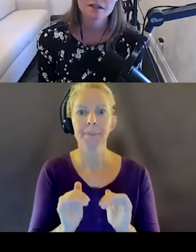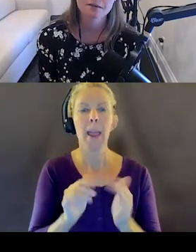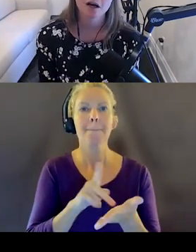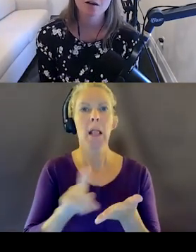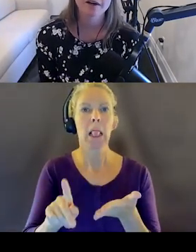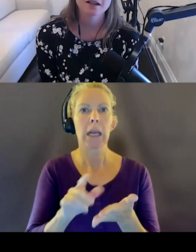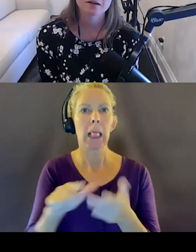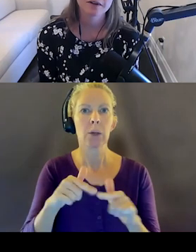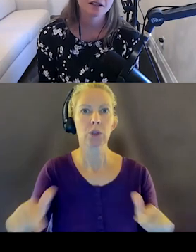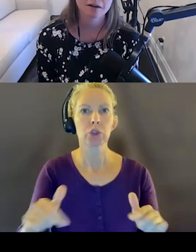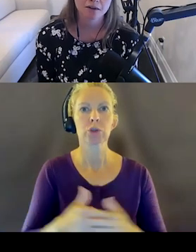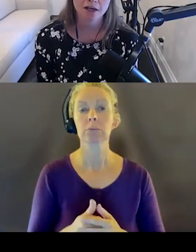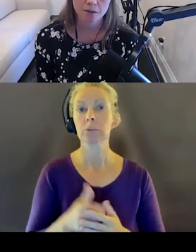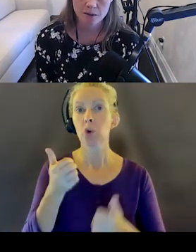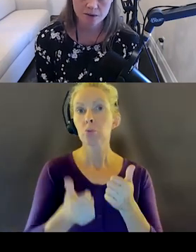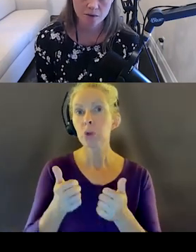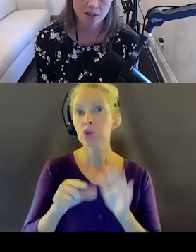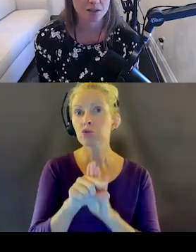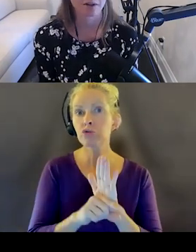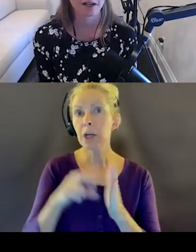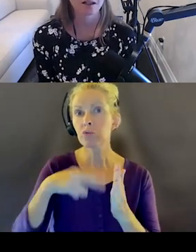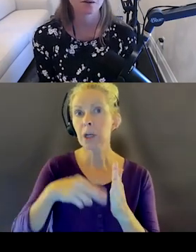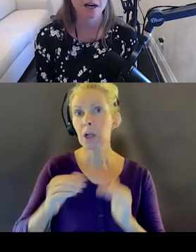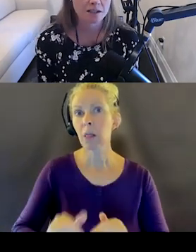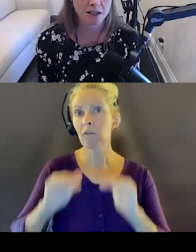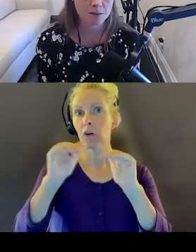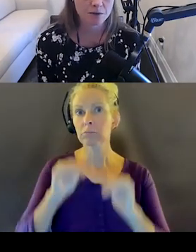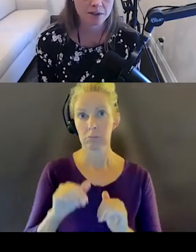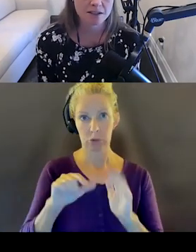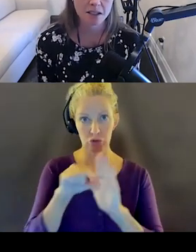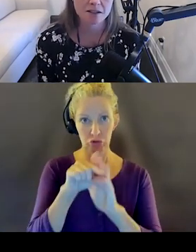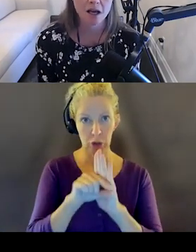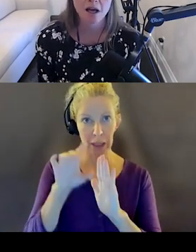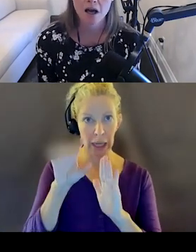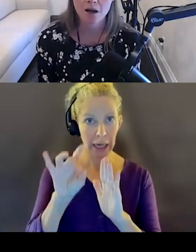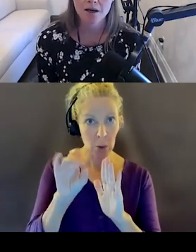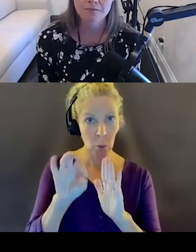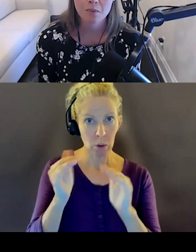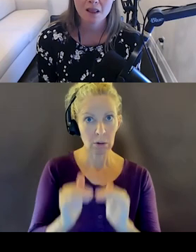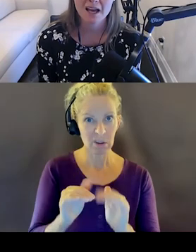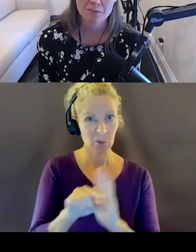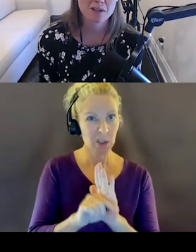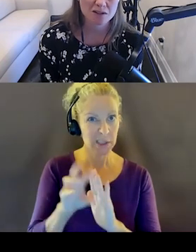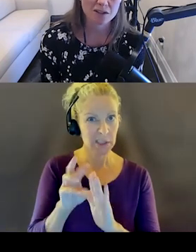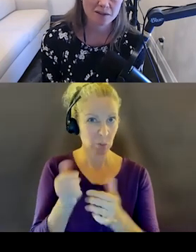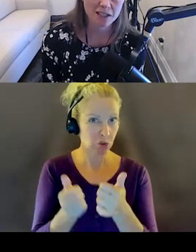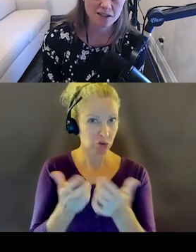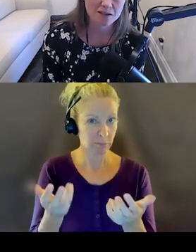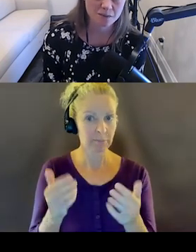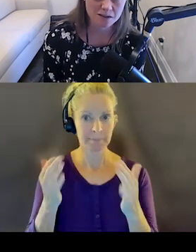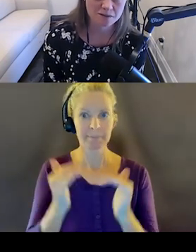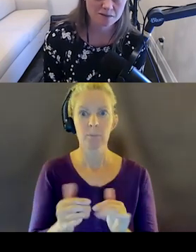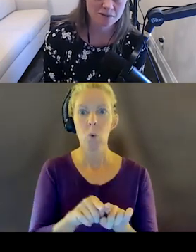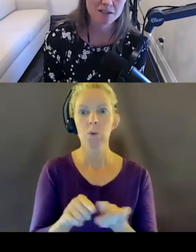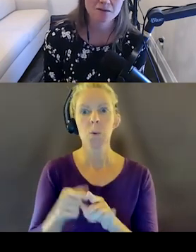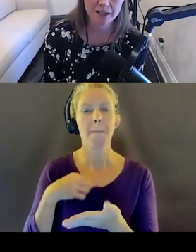Which grade reading level are you aiming for? Is it grade eight or you're actually aiming for grade six? And I put alternative text